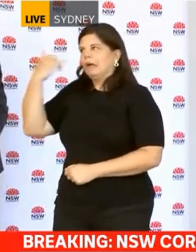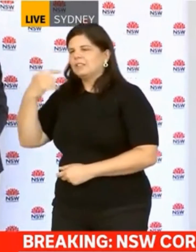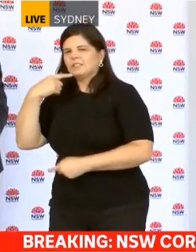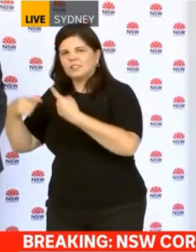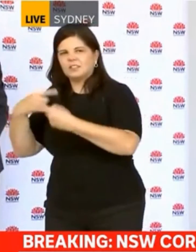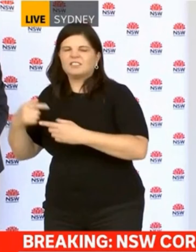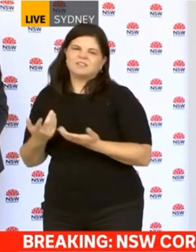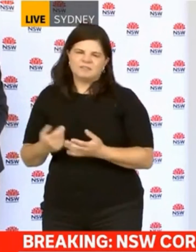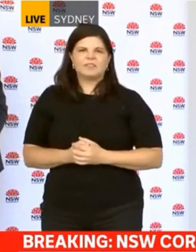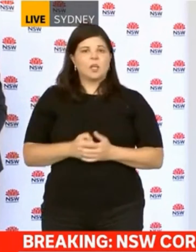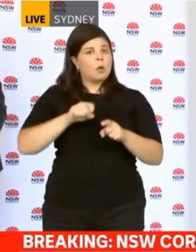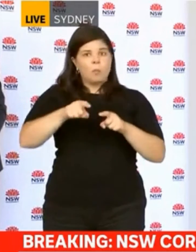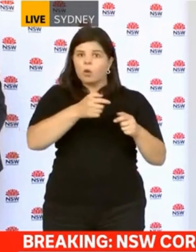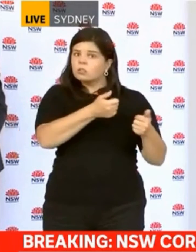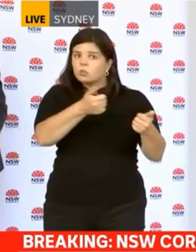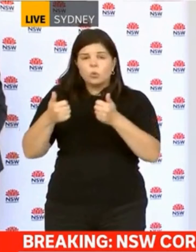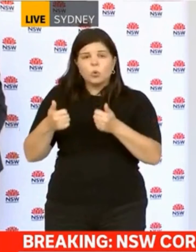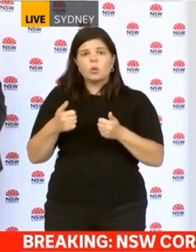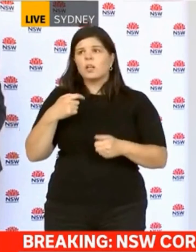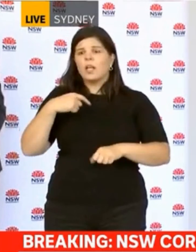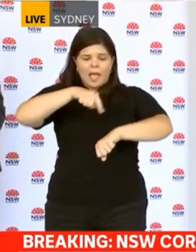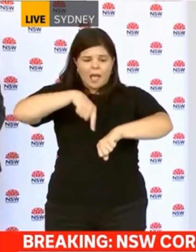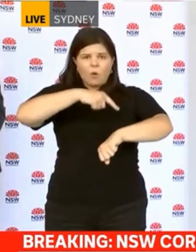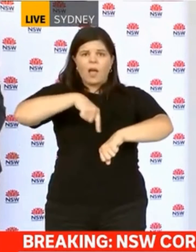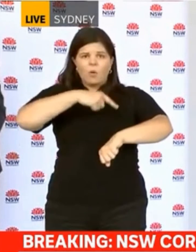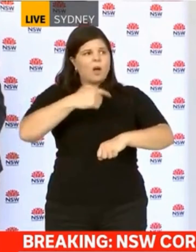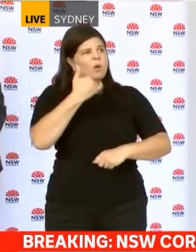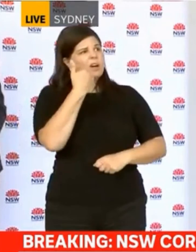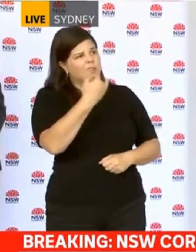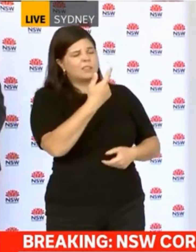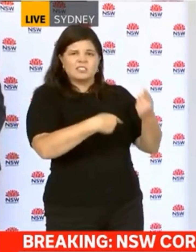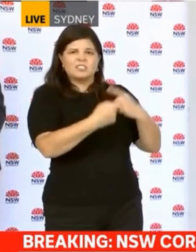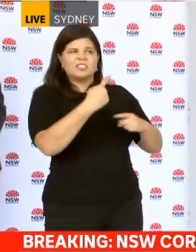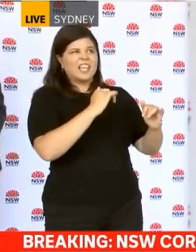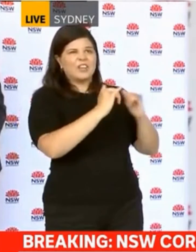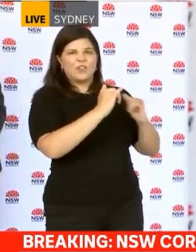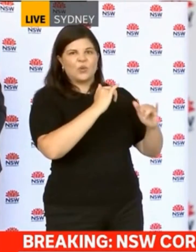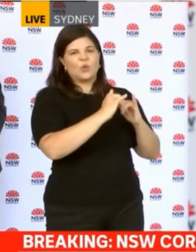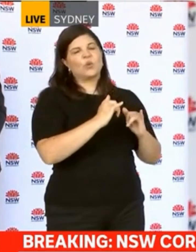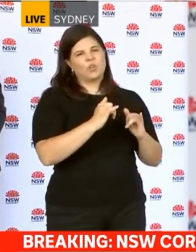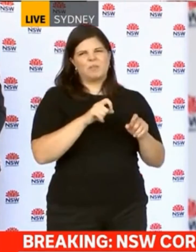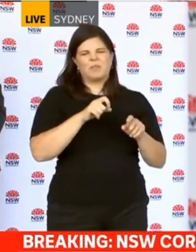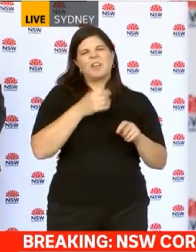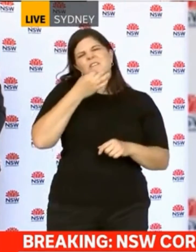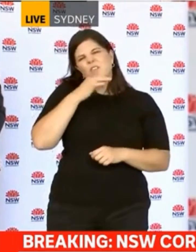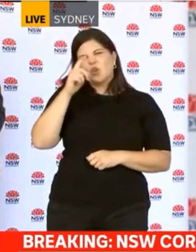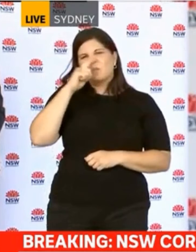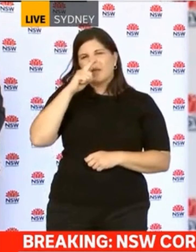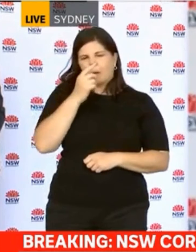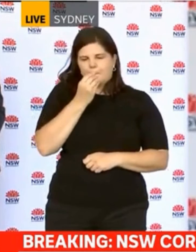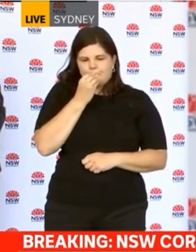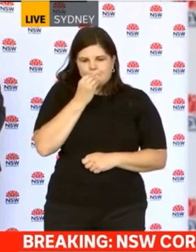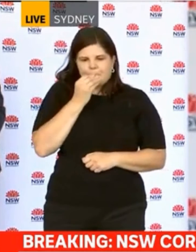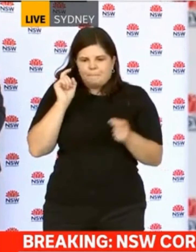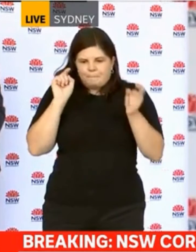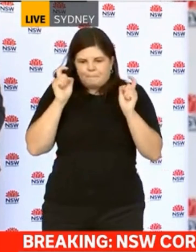Can I say the vast majority of people have been amazing, spending hours on the phone talking to our health experts. But for a small number of people, just say to you, please